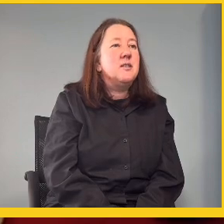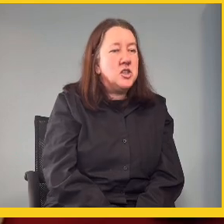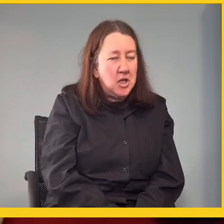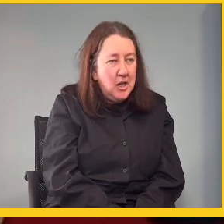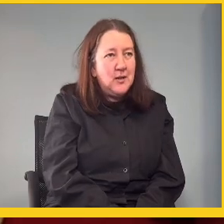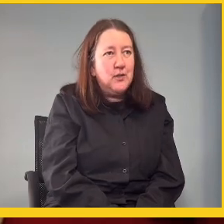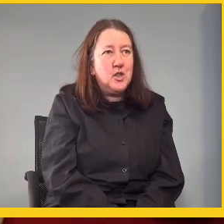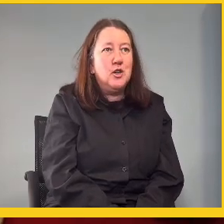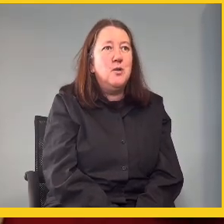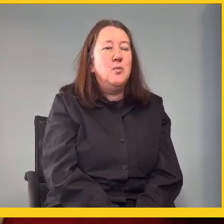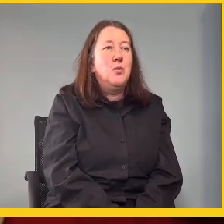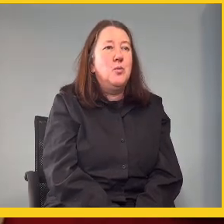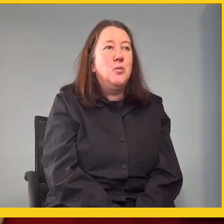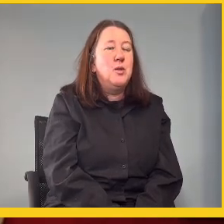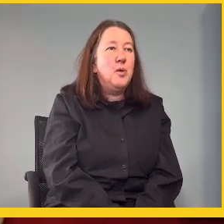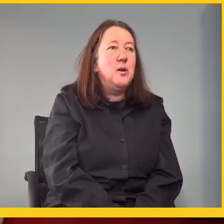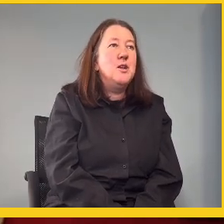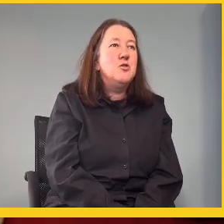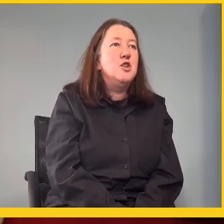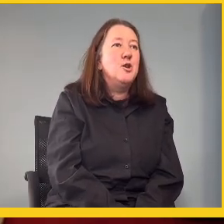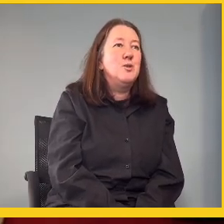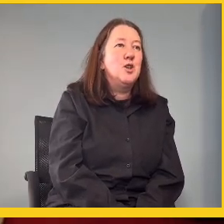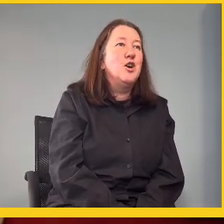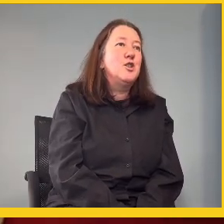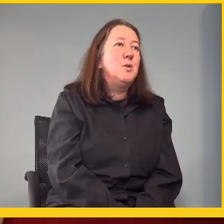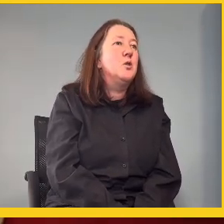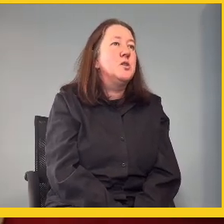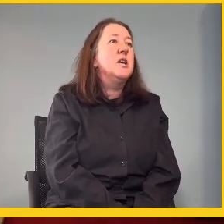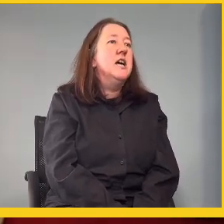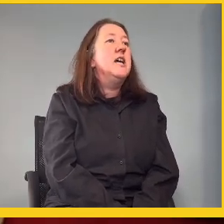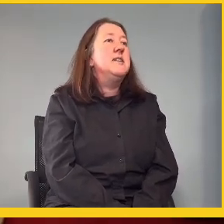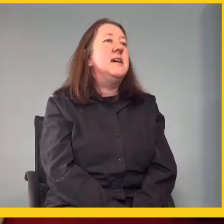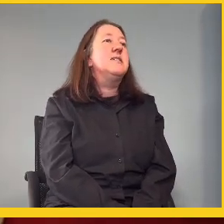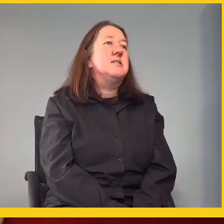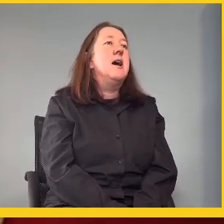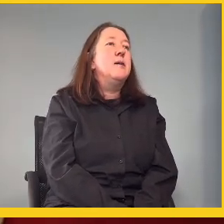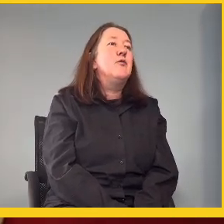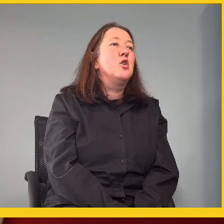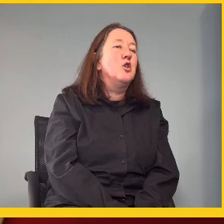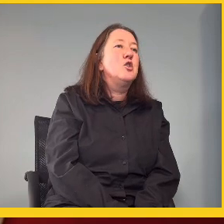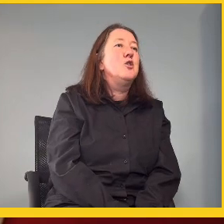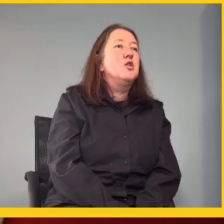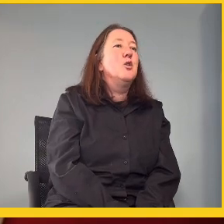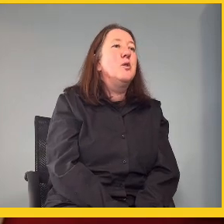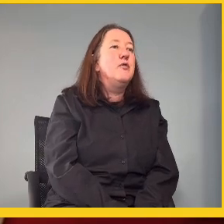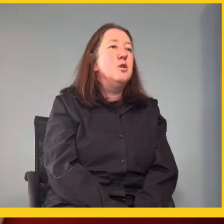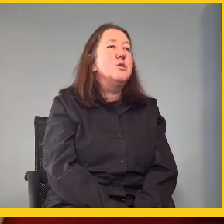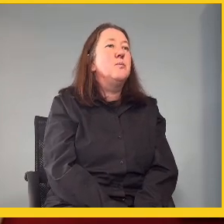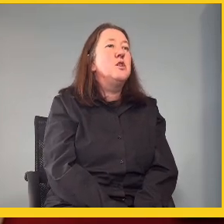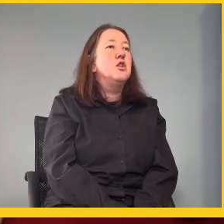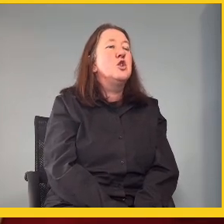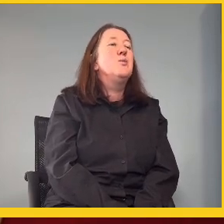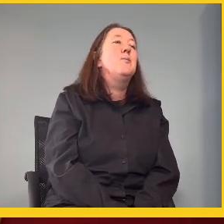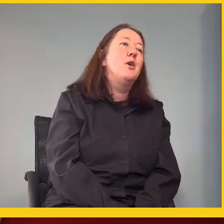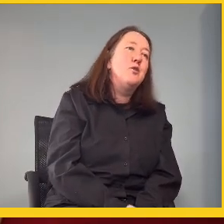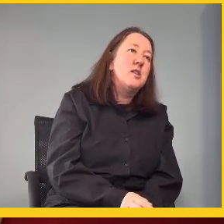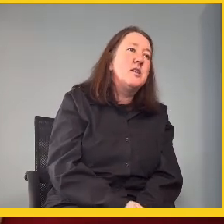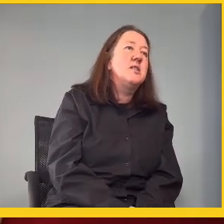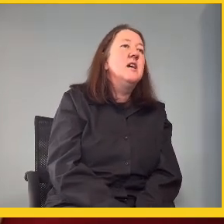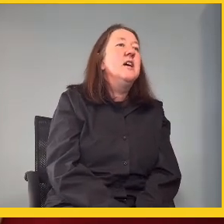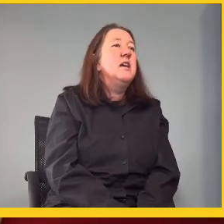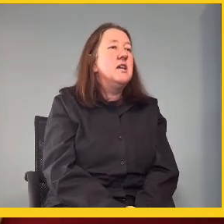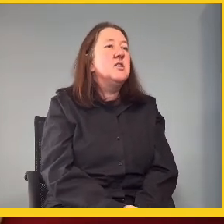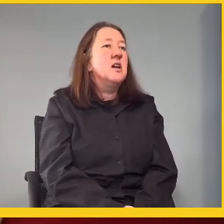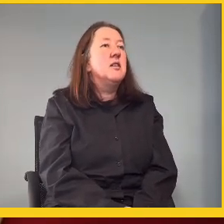come at the start of the term, when the parliamentary term starts. because it takes time for the constitutional review submissions to be